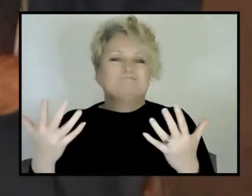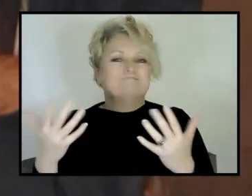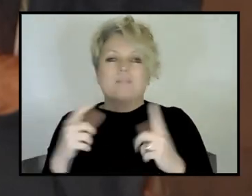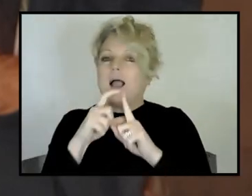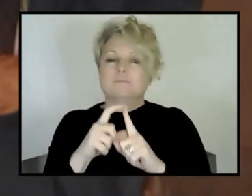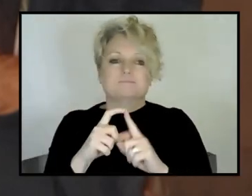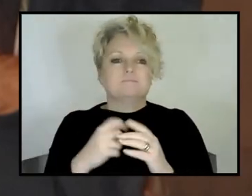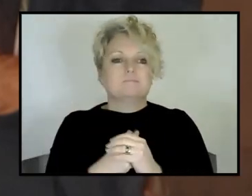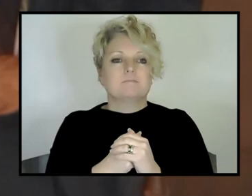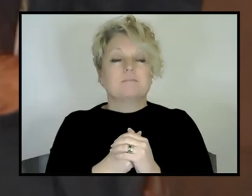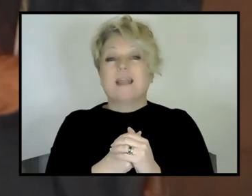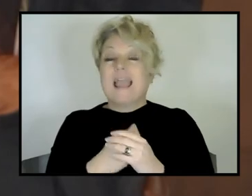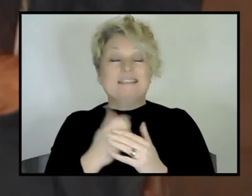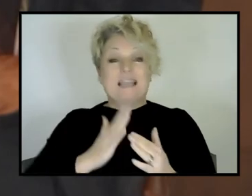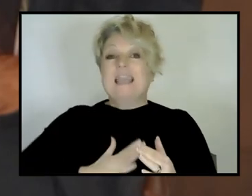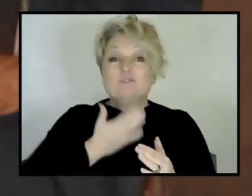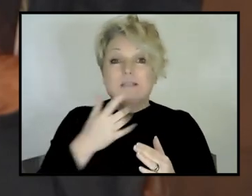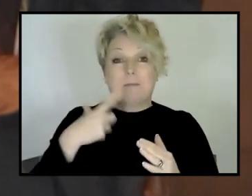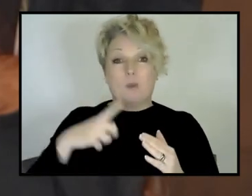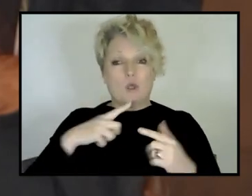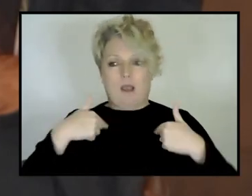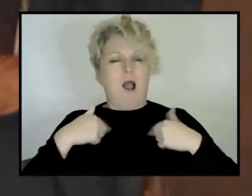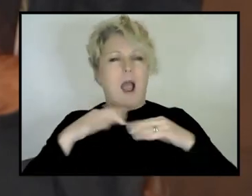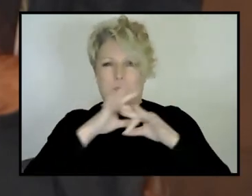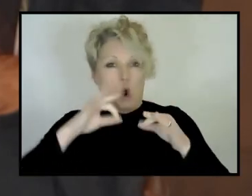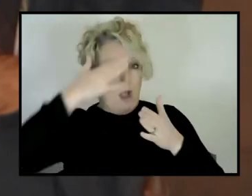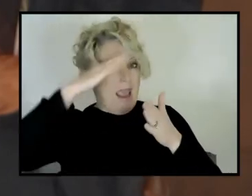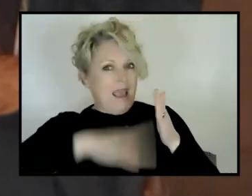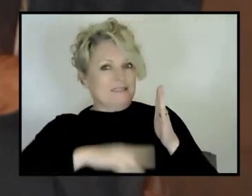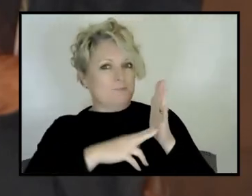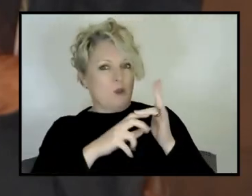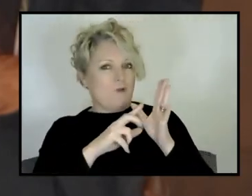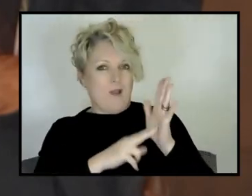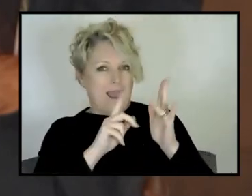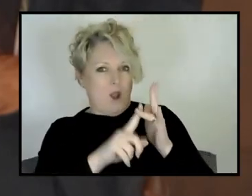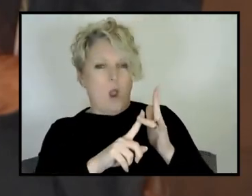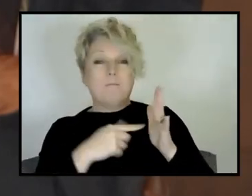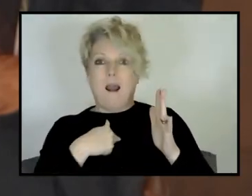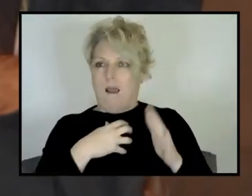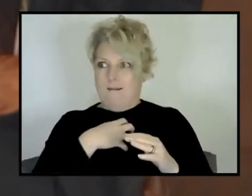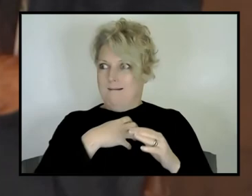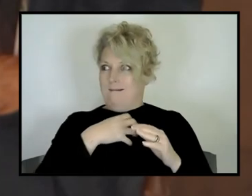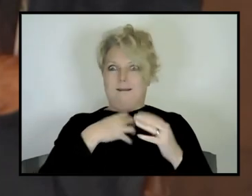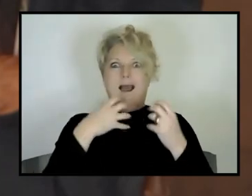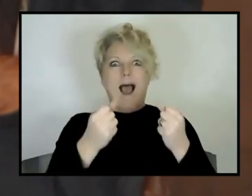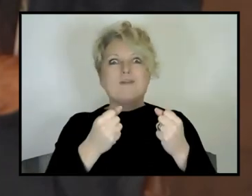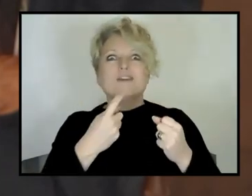really, really, uh, I, I find it intriguing not being a volcanologist that, that we have this province and it's almost unknown to society.